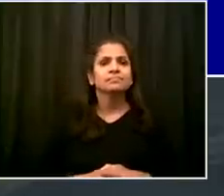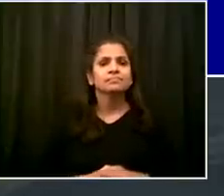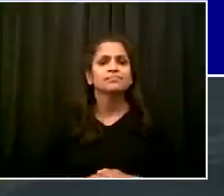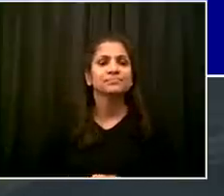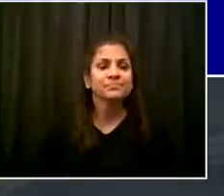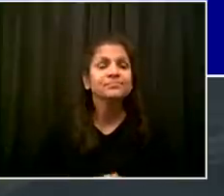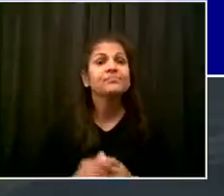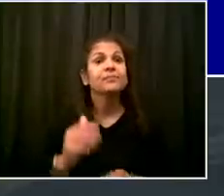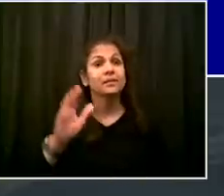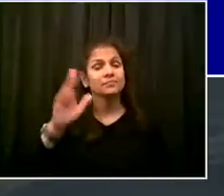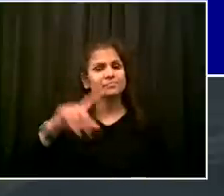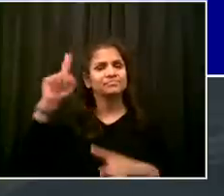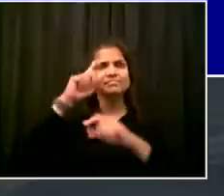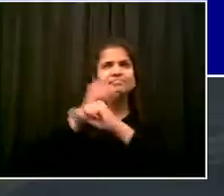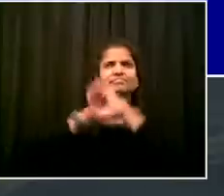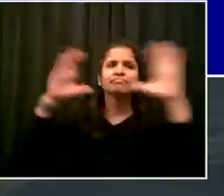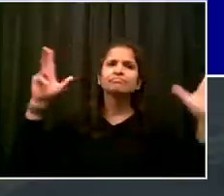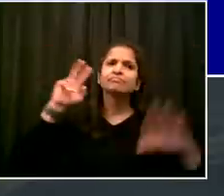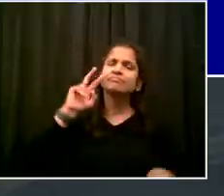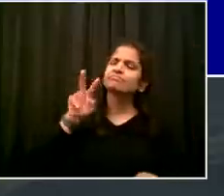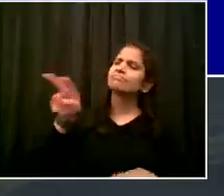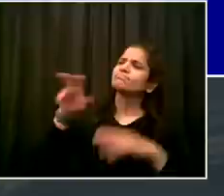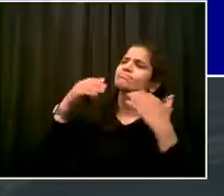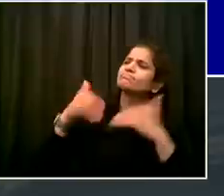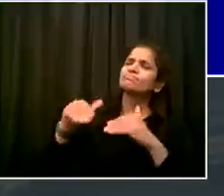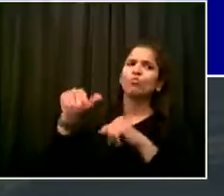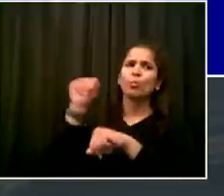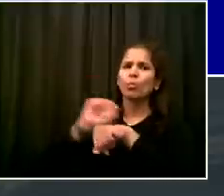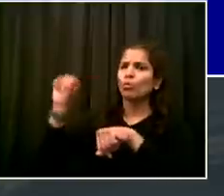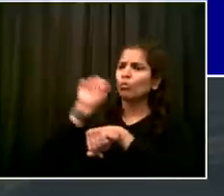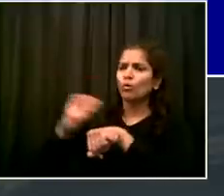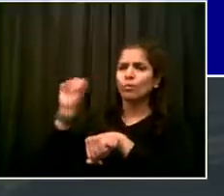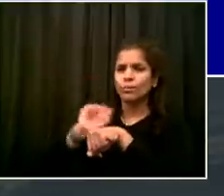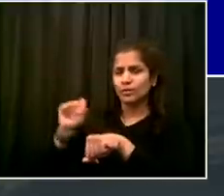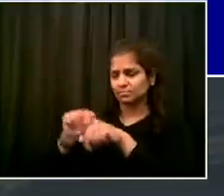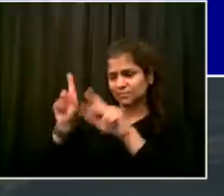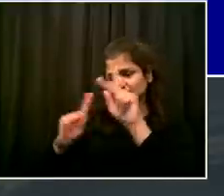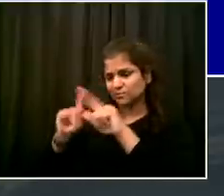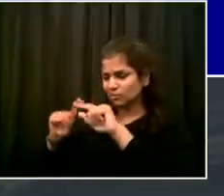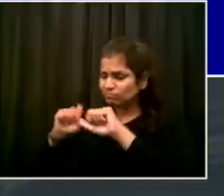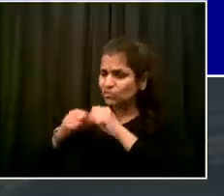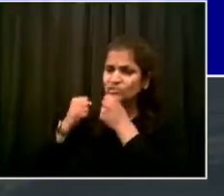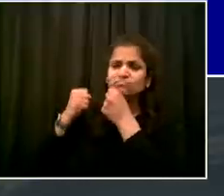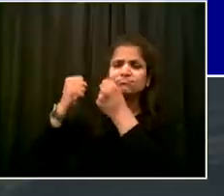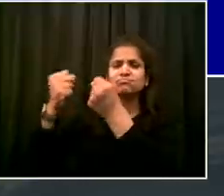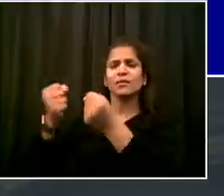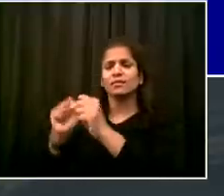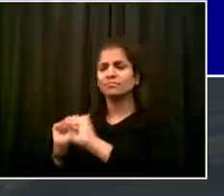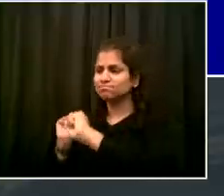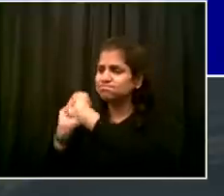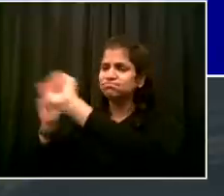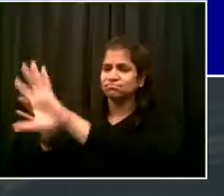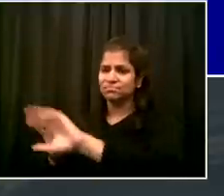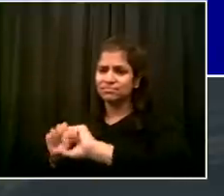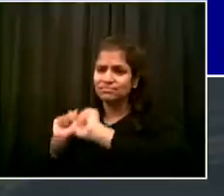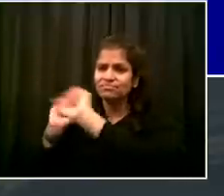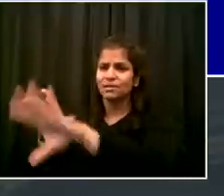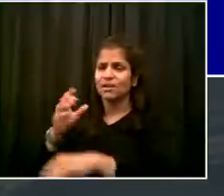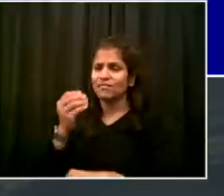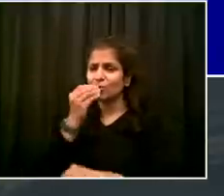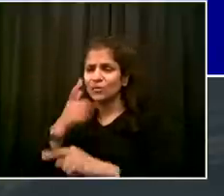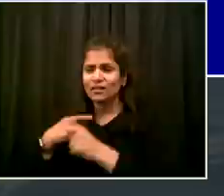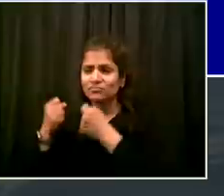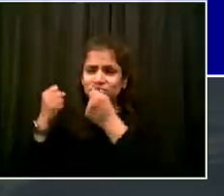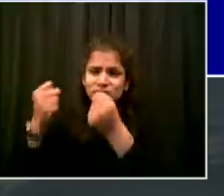middle class people, people who were doing everything right and suddenly their job